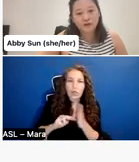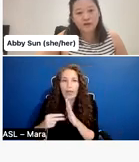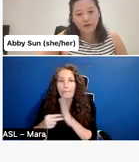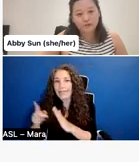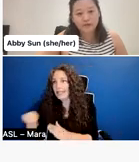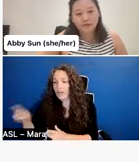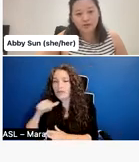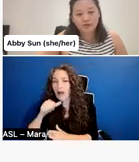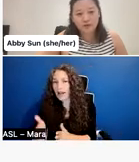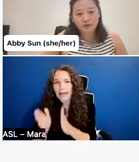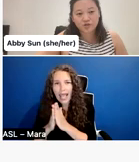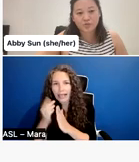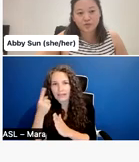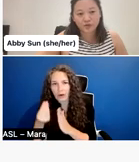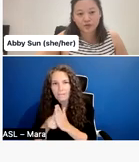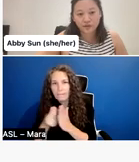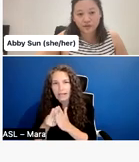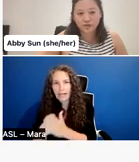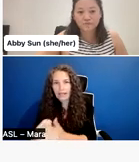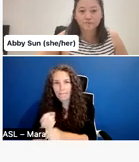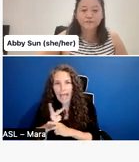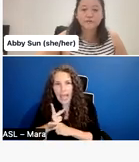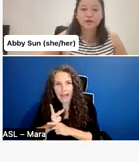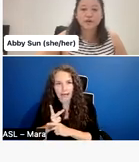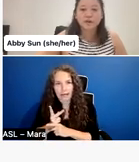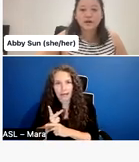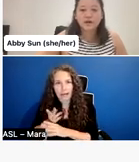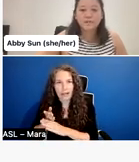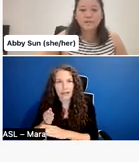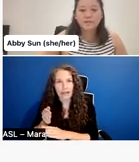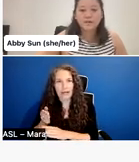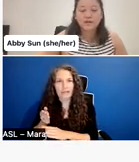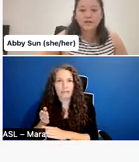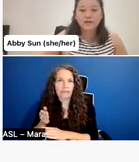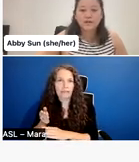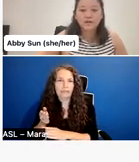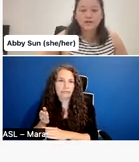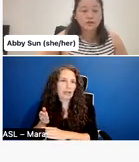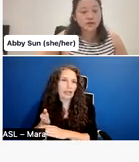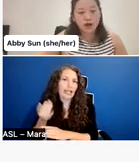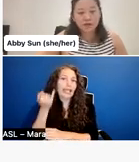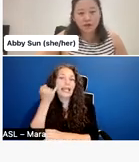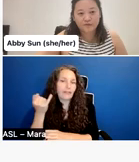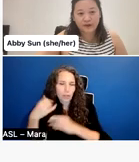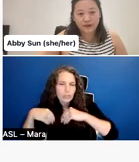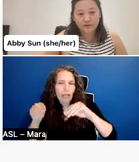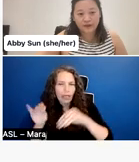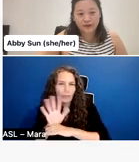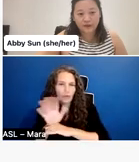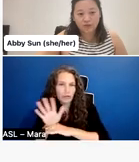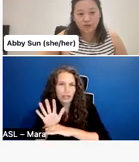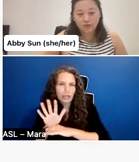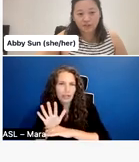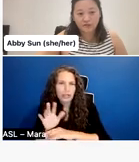you sell the film after it's finished or before it's finished. Um, there's a lot of grant funding